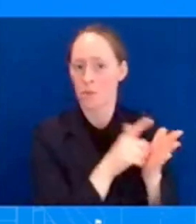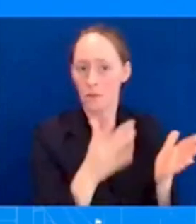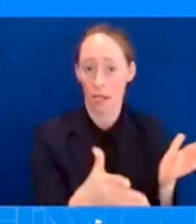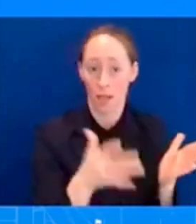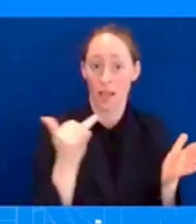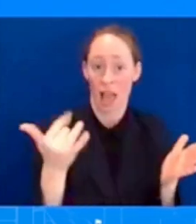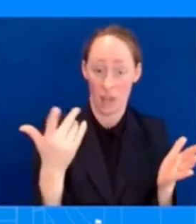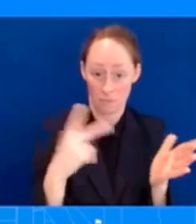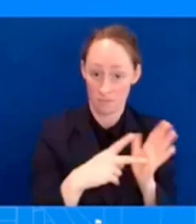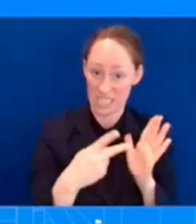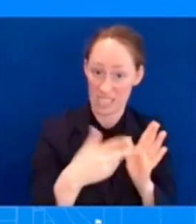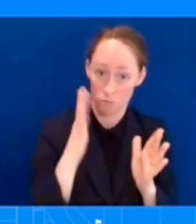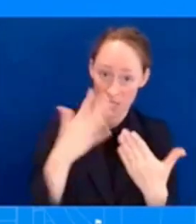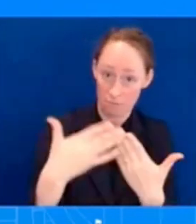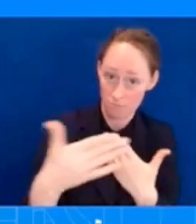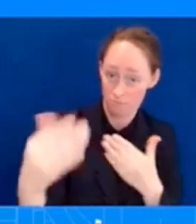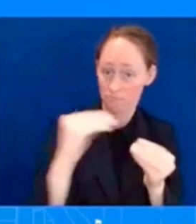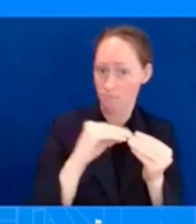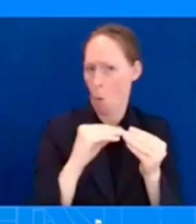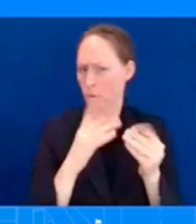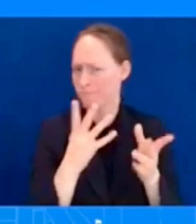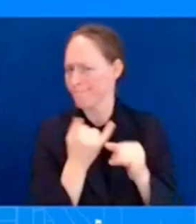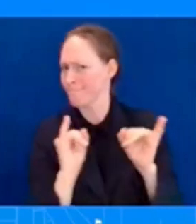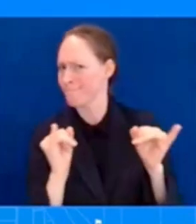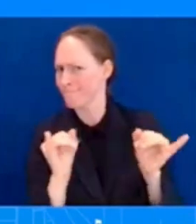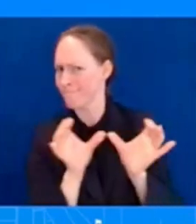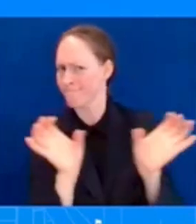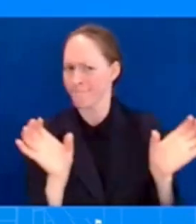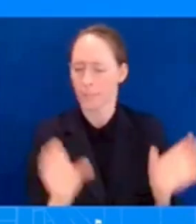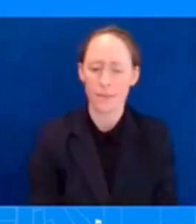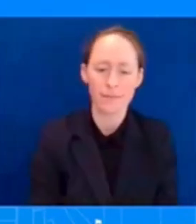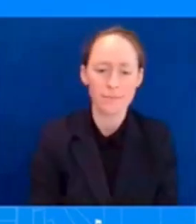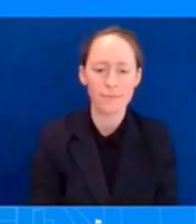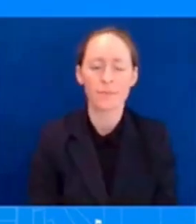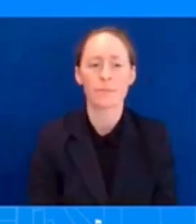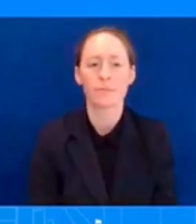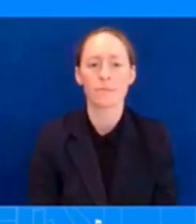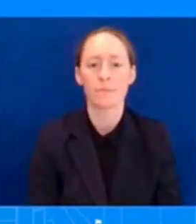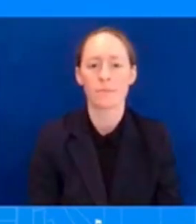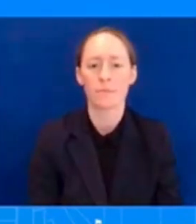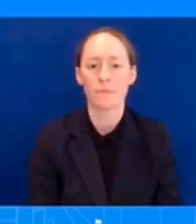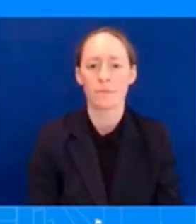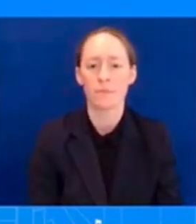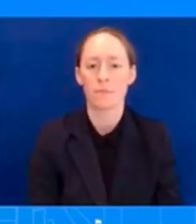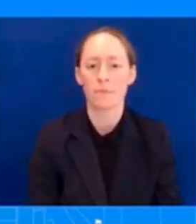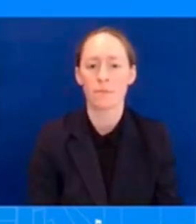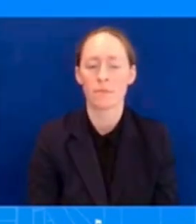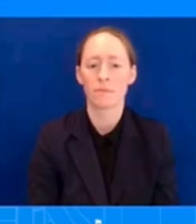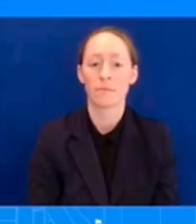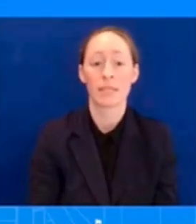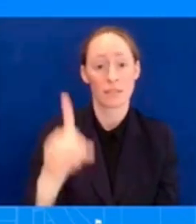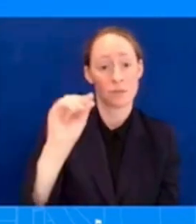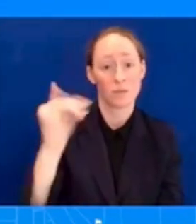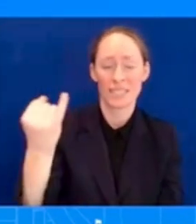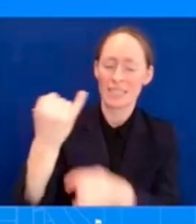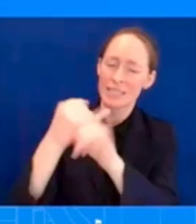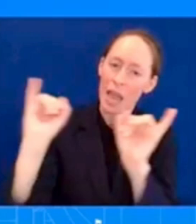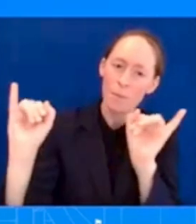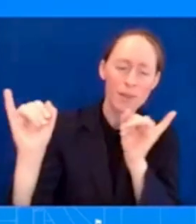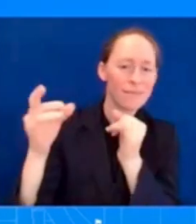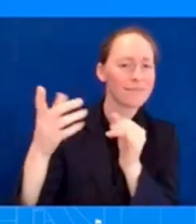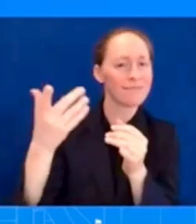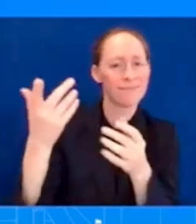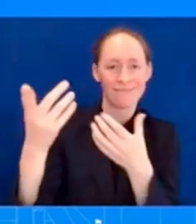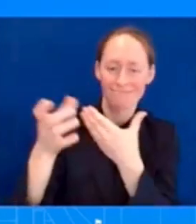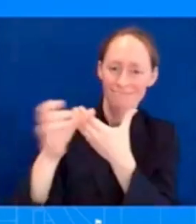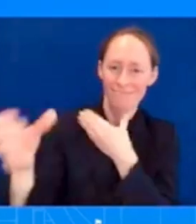speak to. We believe in the independence of the Department of Justice. I'm just not going to speak to that from here. And on Hawaii, how does the White House respond